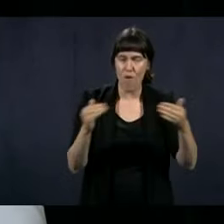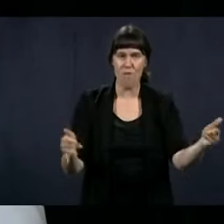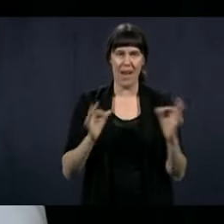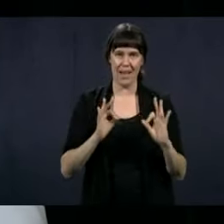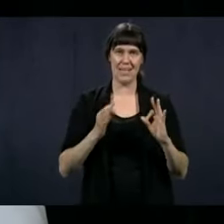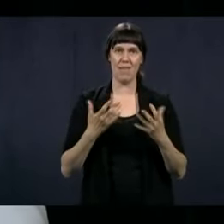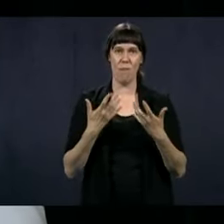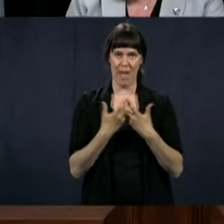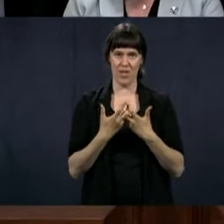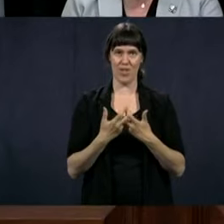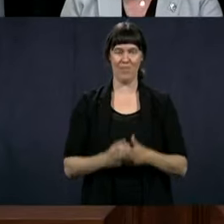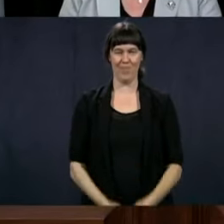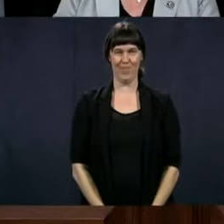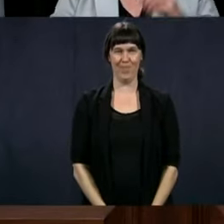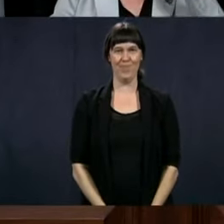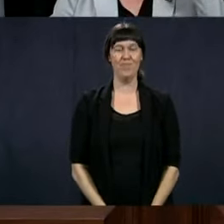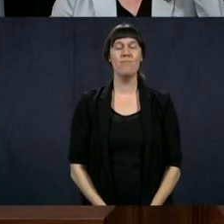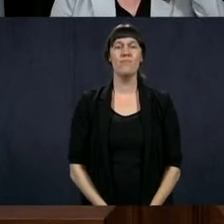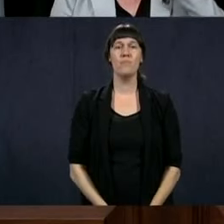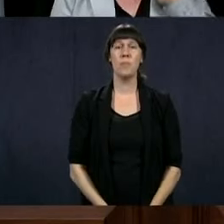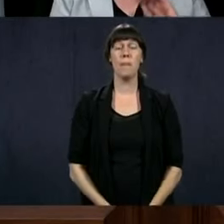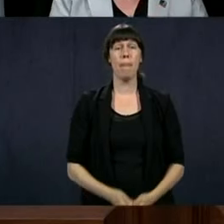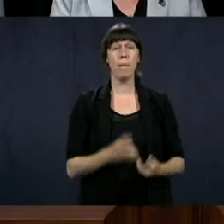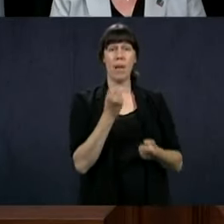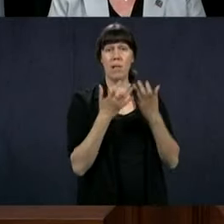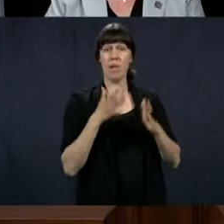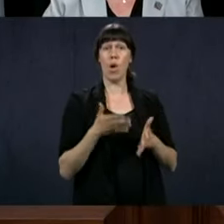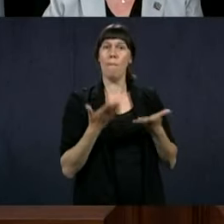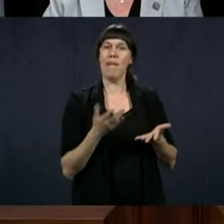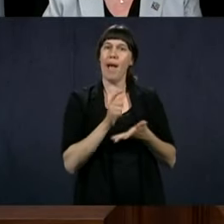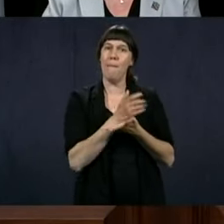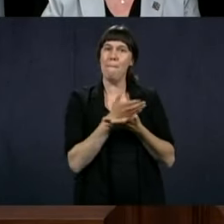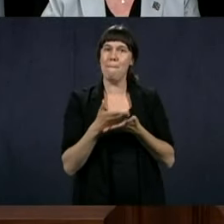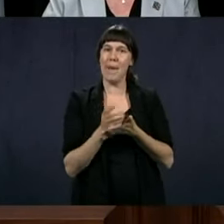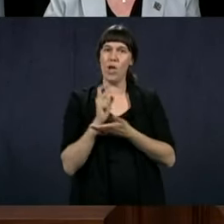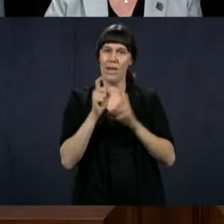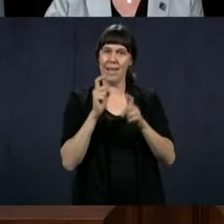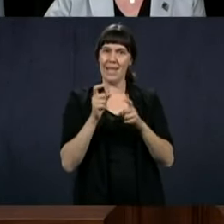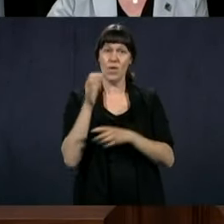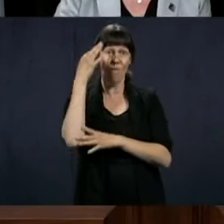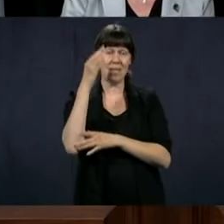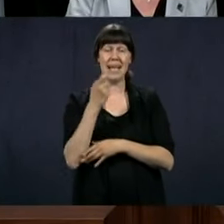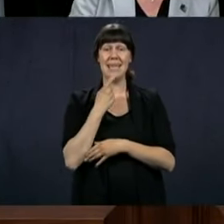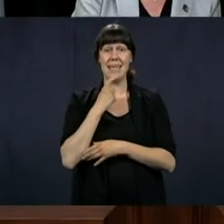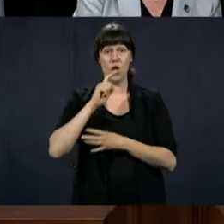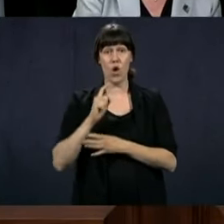ensure that this resumption will be successful. For the question period now,